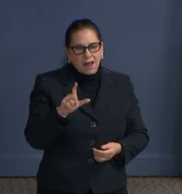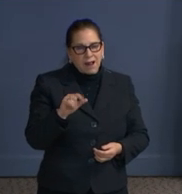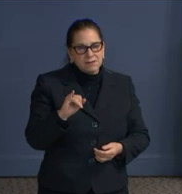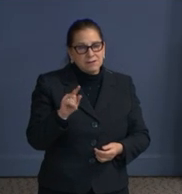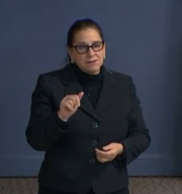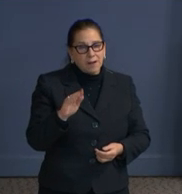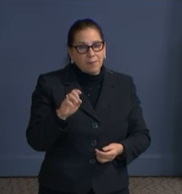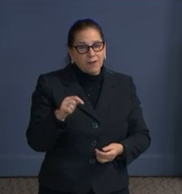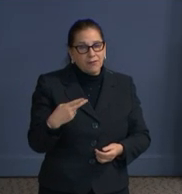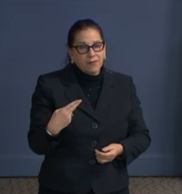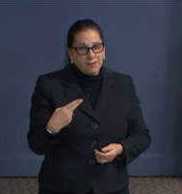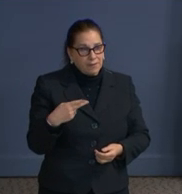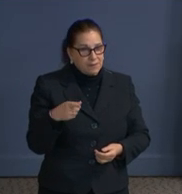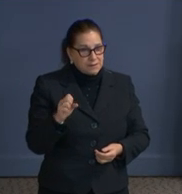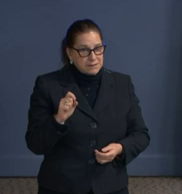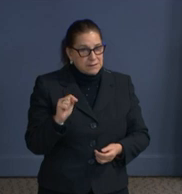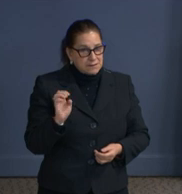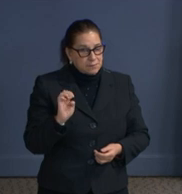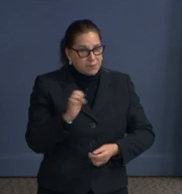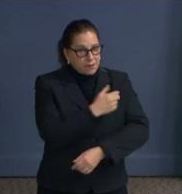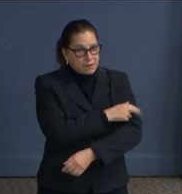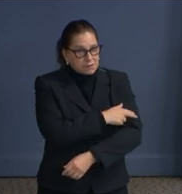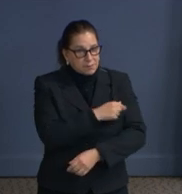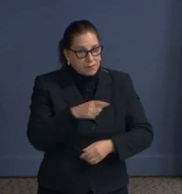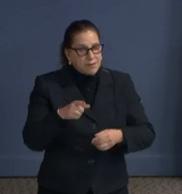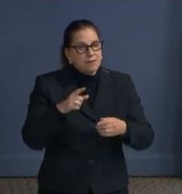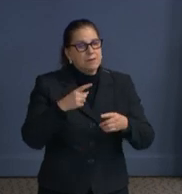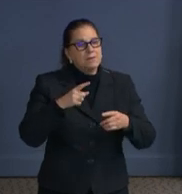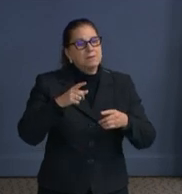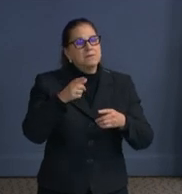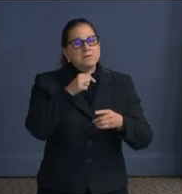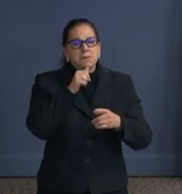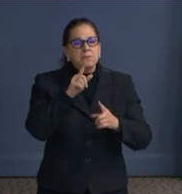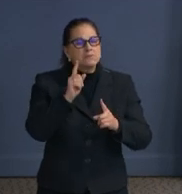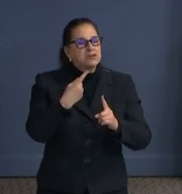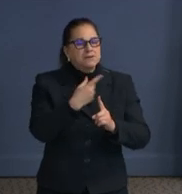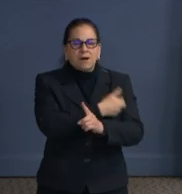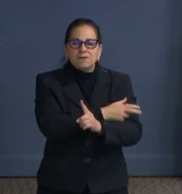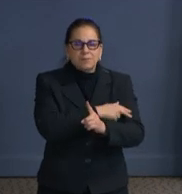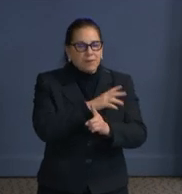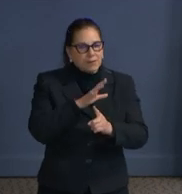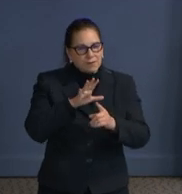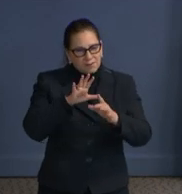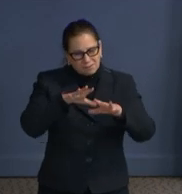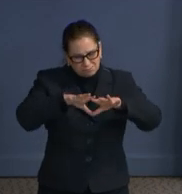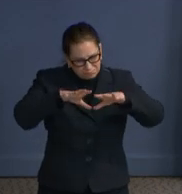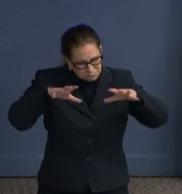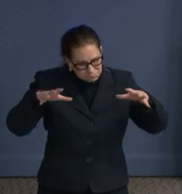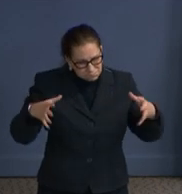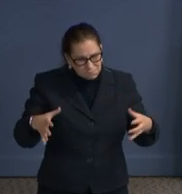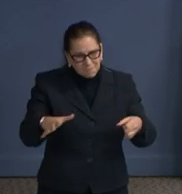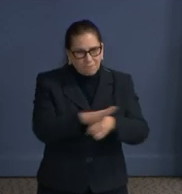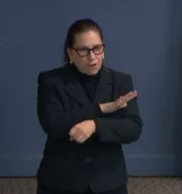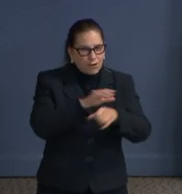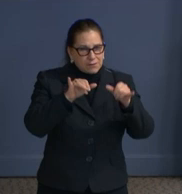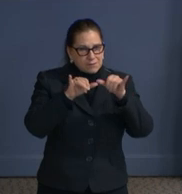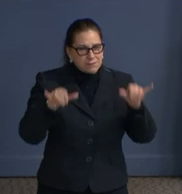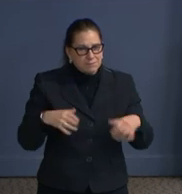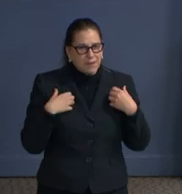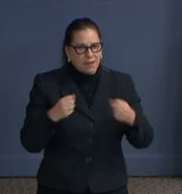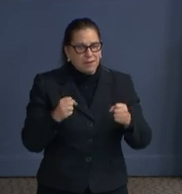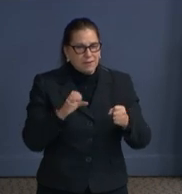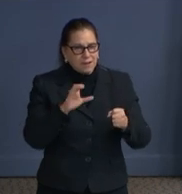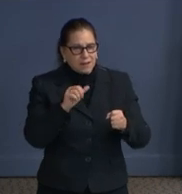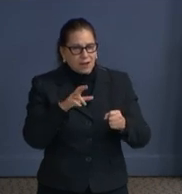system of care that meets the needs of all residents, attacks health disparities, and makes us more resilient for challenges that lie